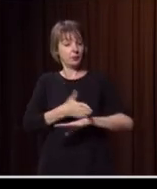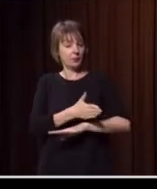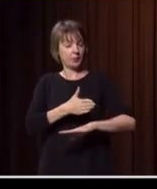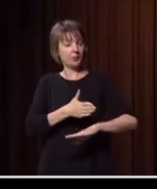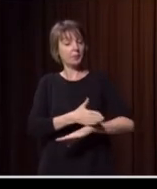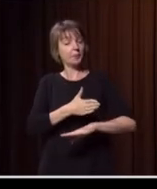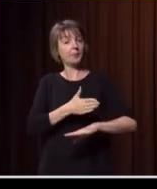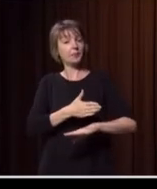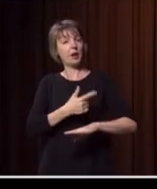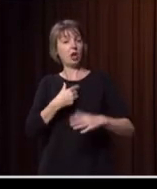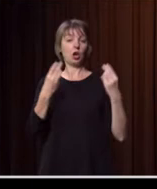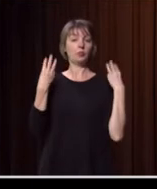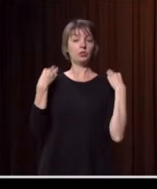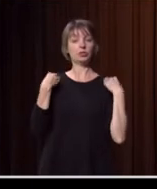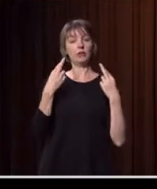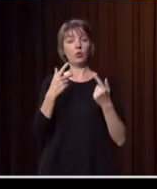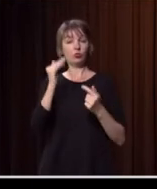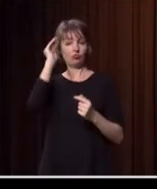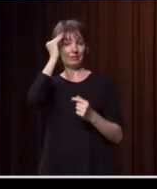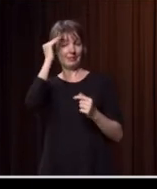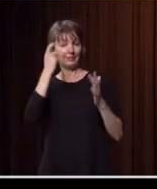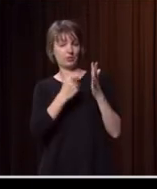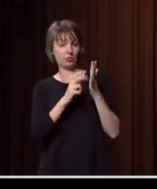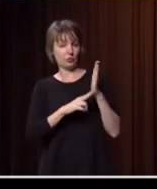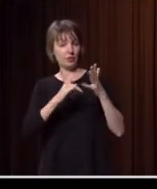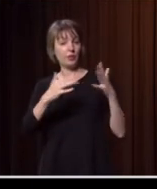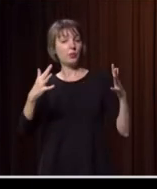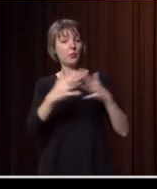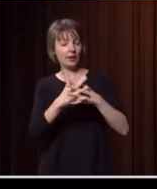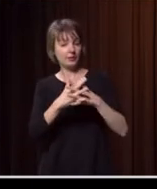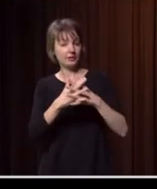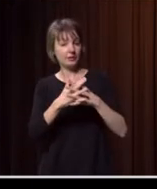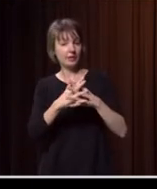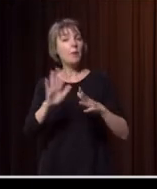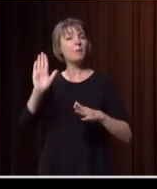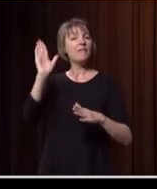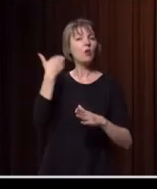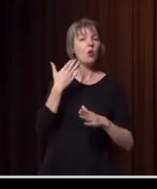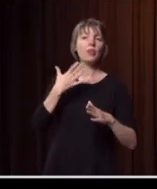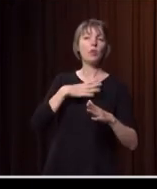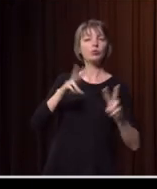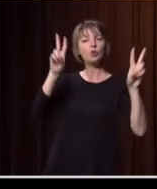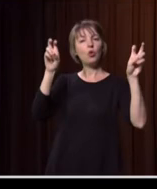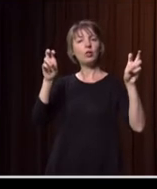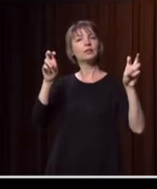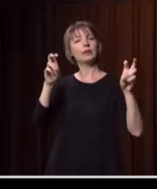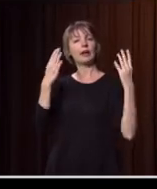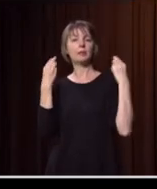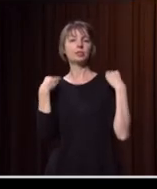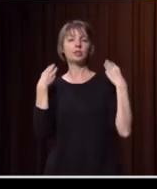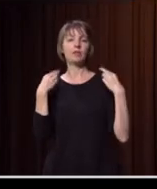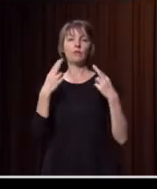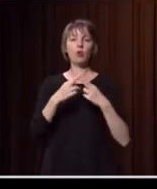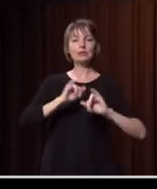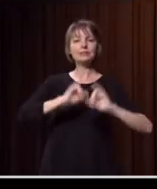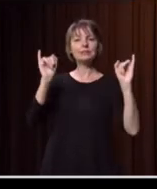on the new role as Commissioner of Resilience New South Wales, it was going to be Commissioner of, of Disaster and Emergency Management and Recovery. And when they